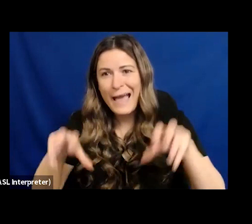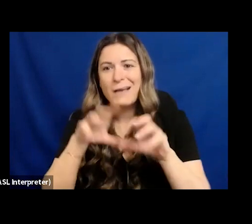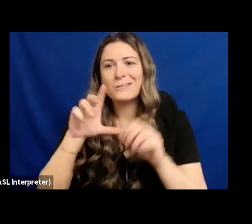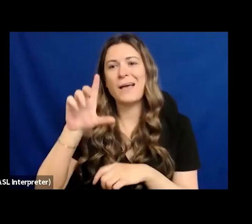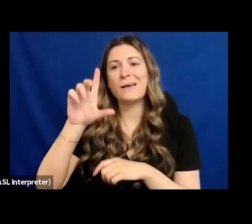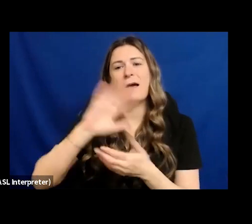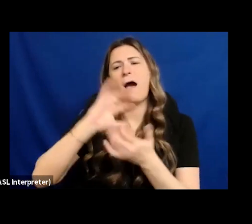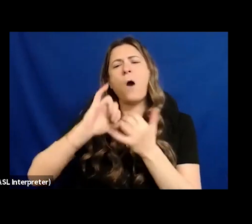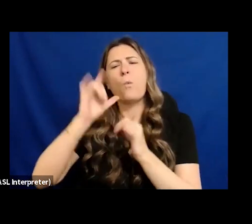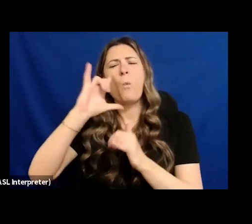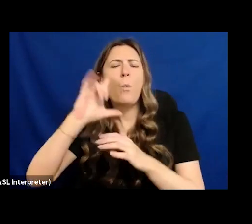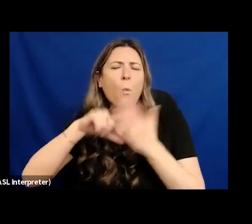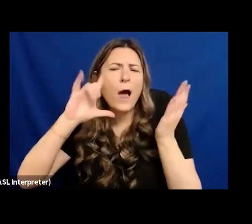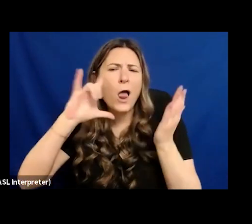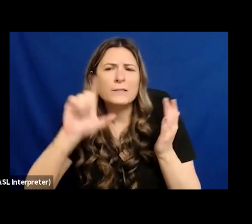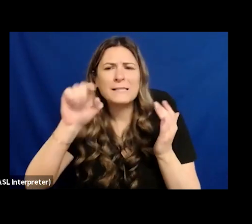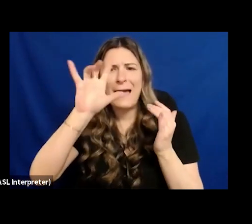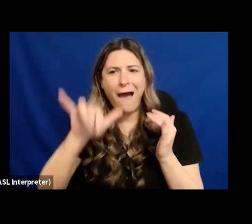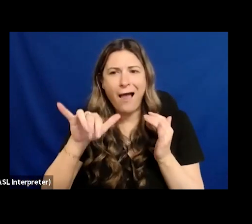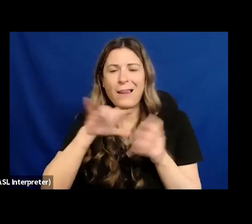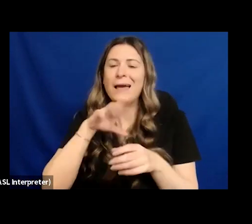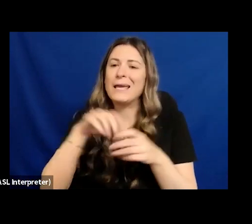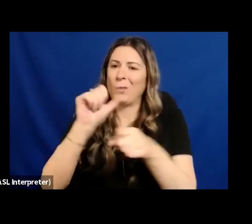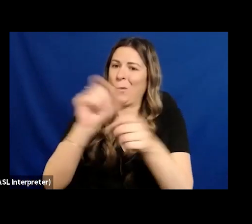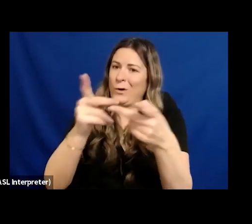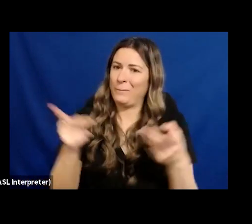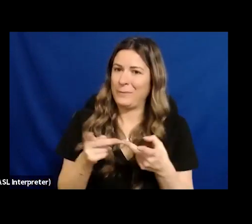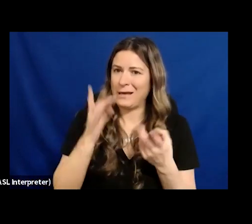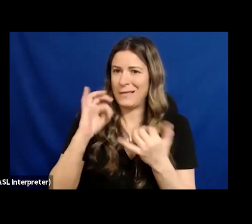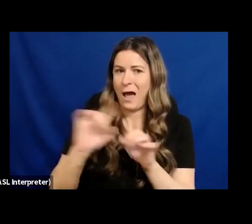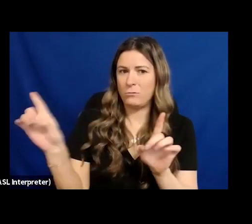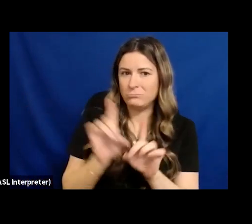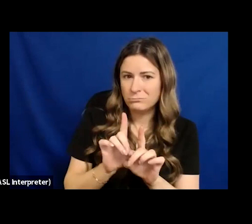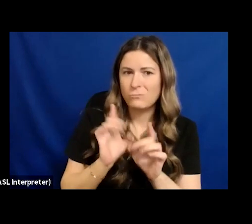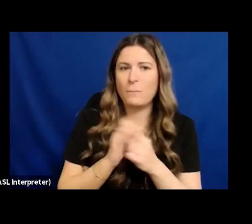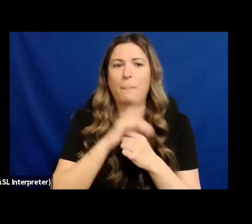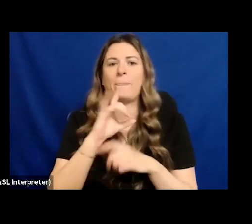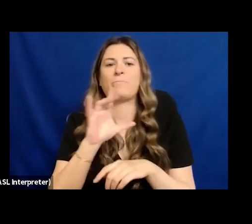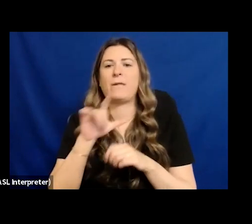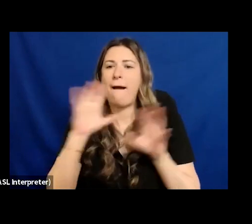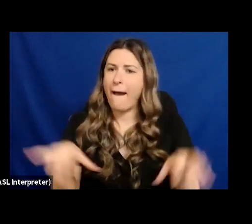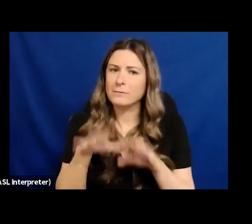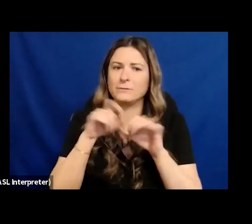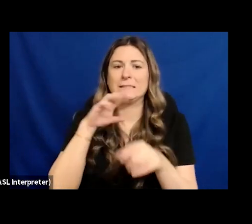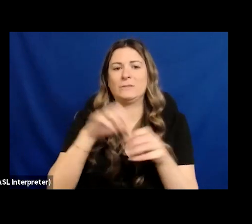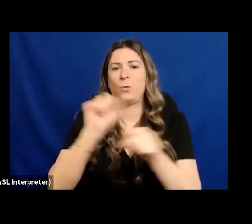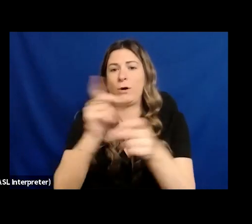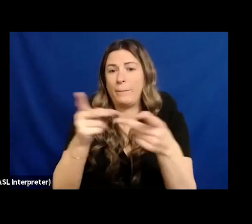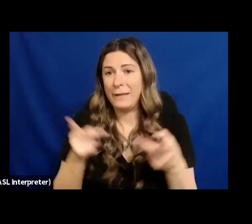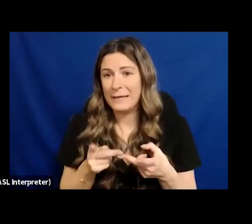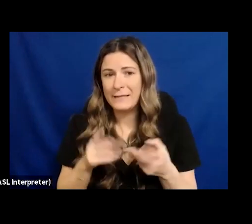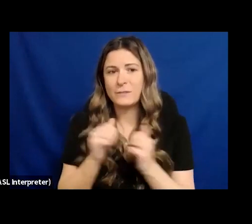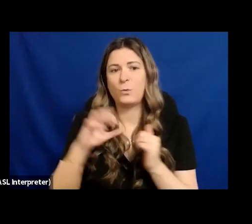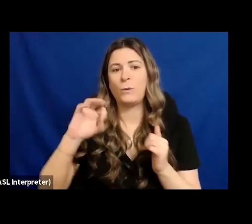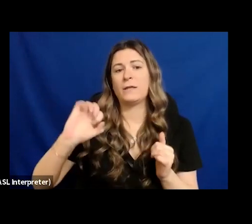Anti-Racist Spaces for Workers and Communities with Sophie Williams. The discussion ahead of us promises to be engaging, thought-provoking, and